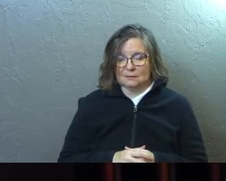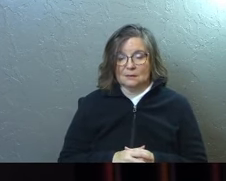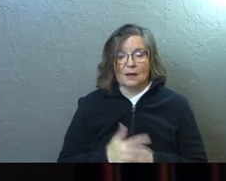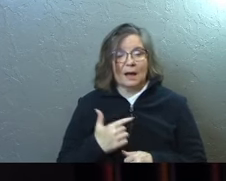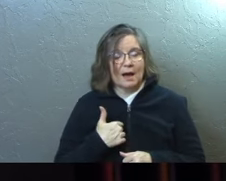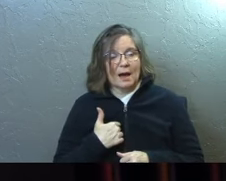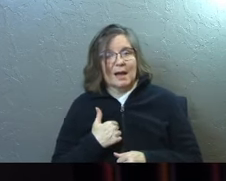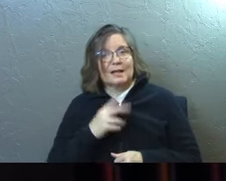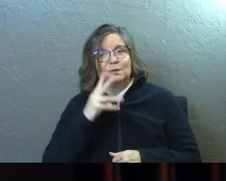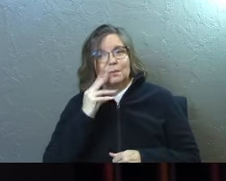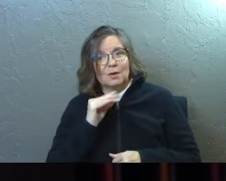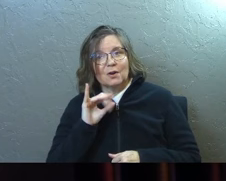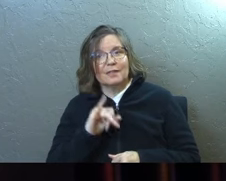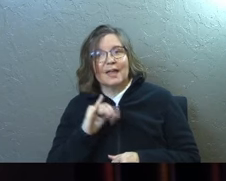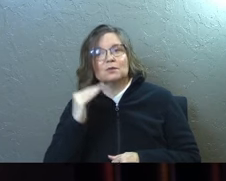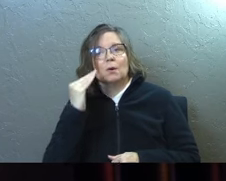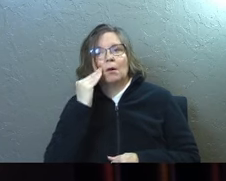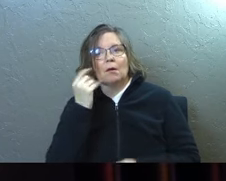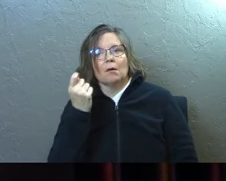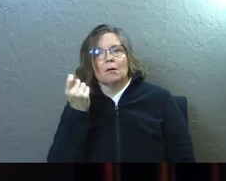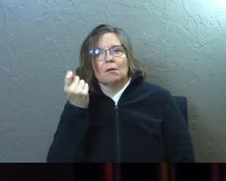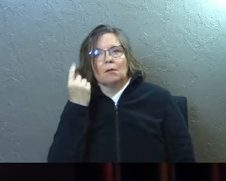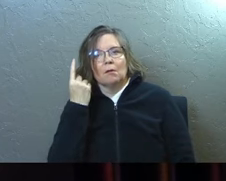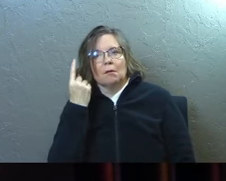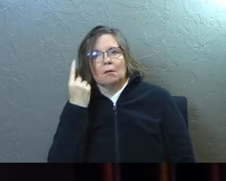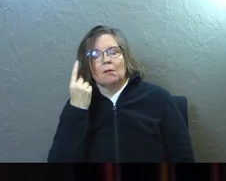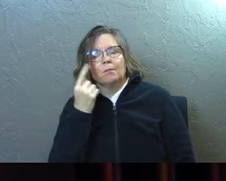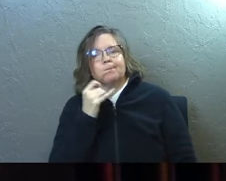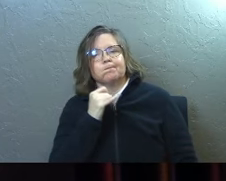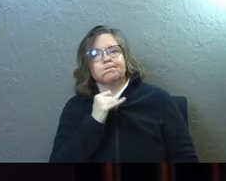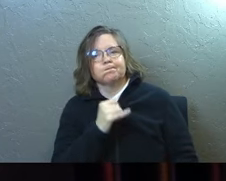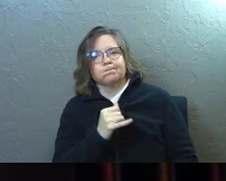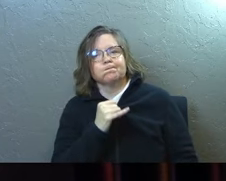I had to experience that to know what she was saying was true.